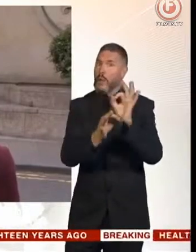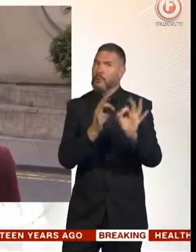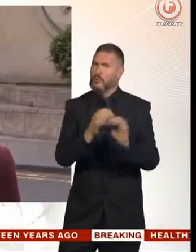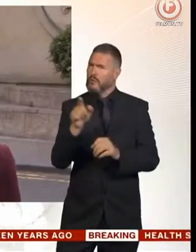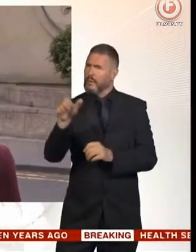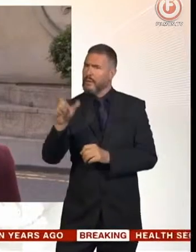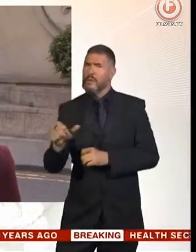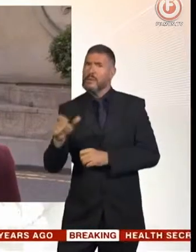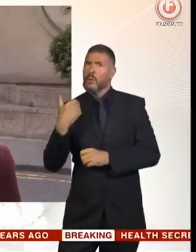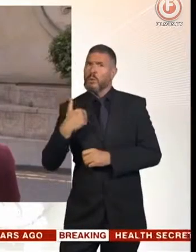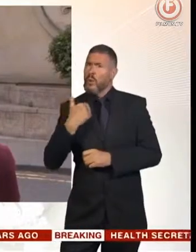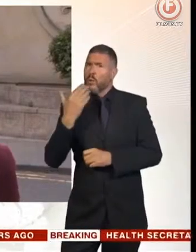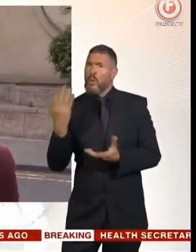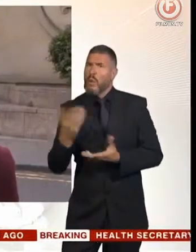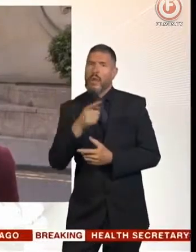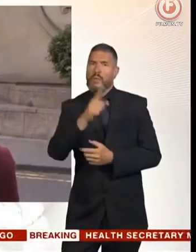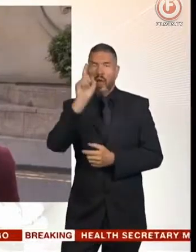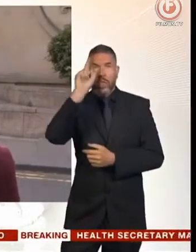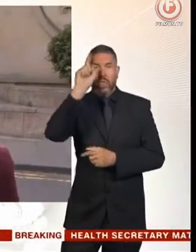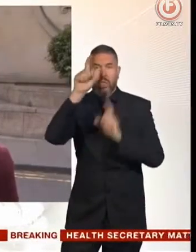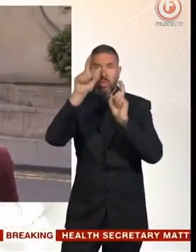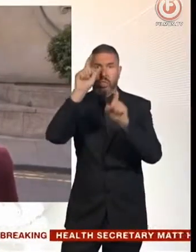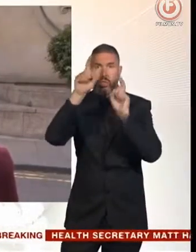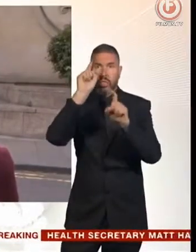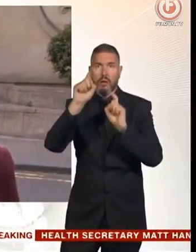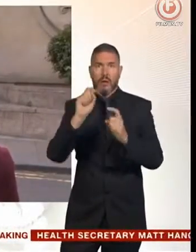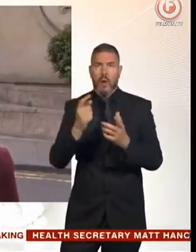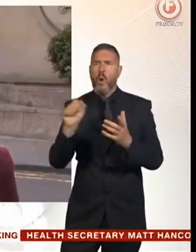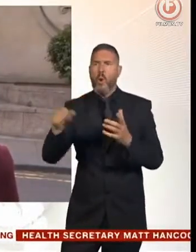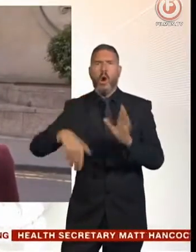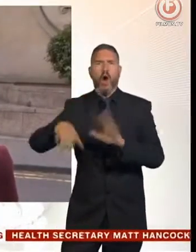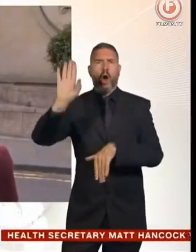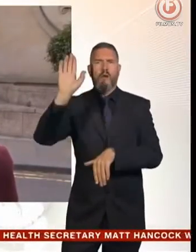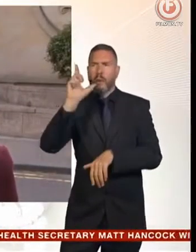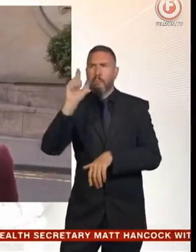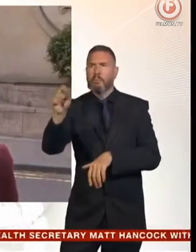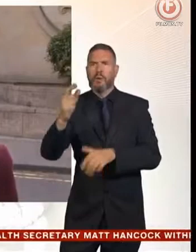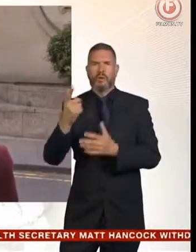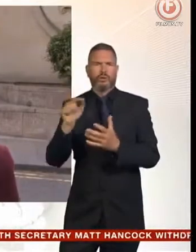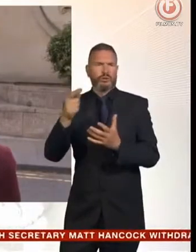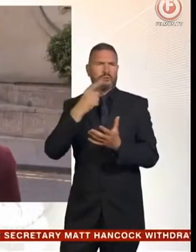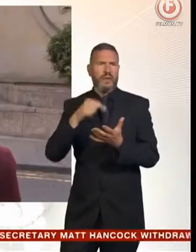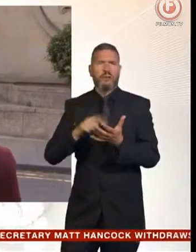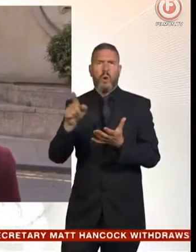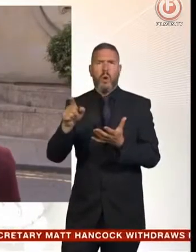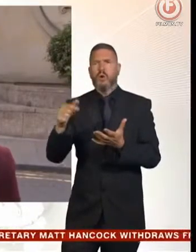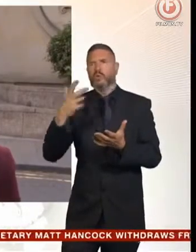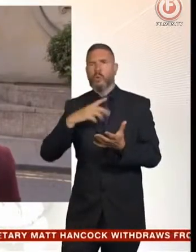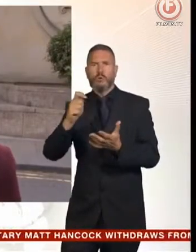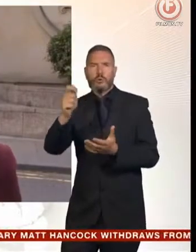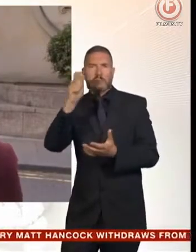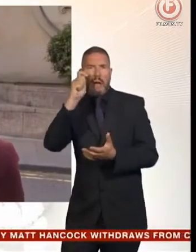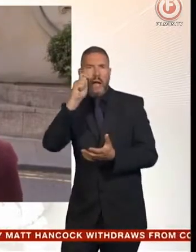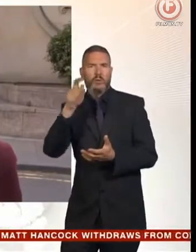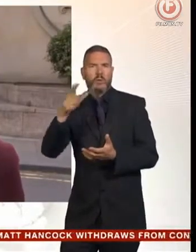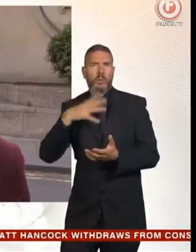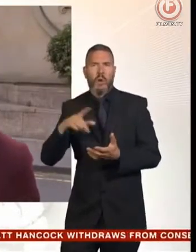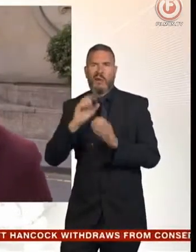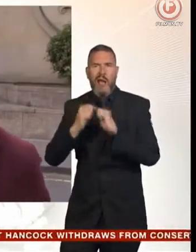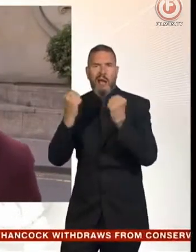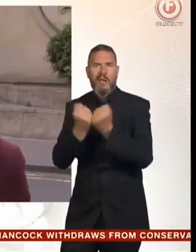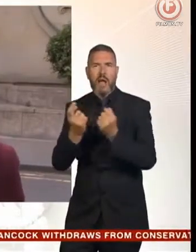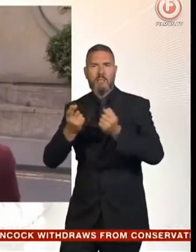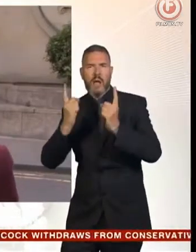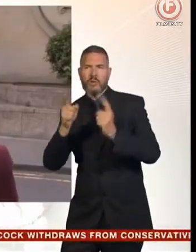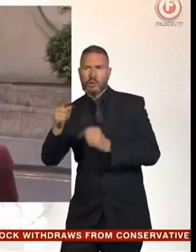whereabouts, they made up fantastical claims as to where she'd gone. They said she was a wannabe spy, that she was a gangmaster,